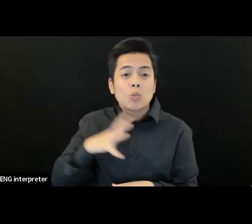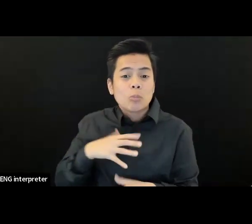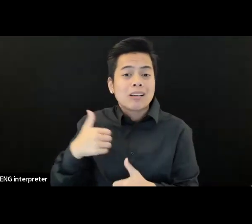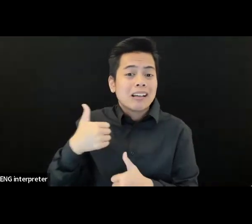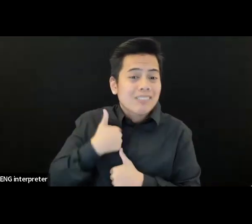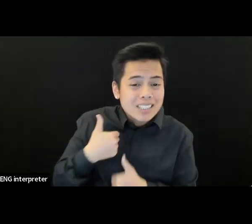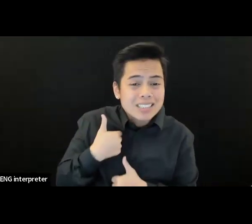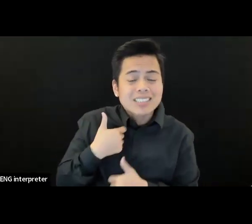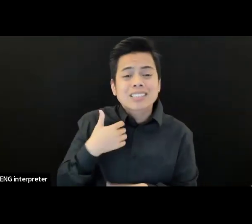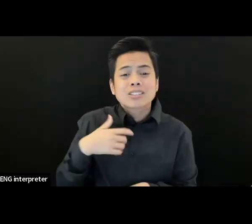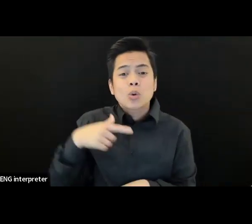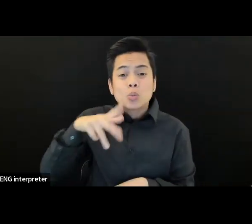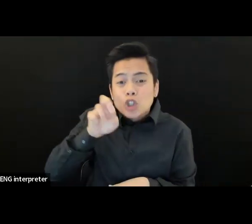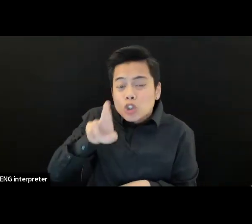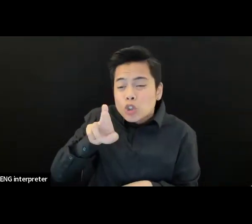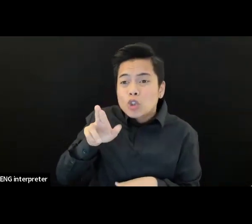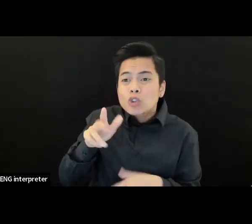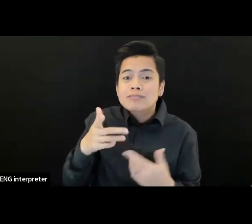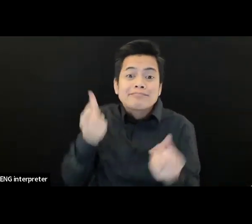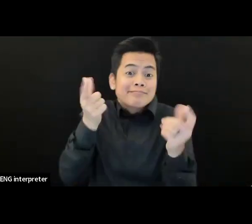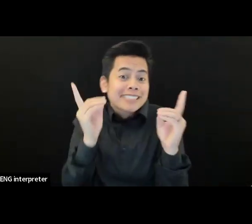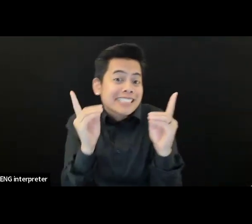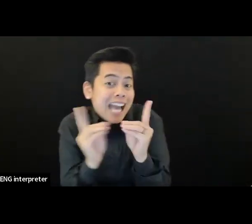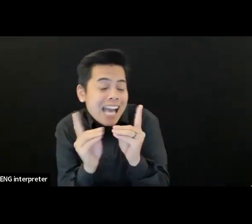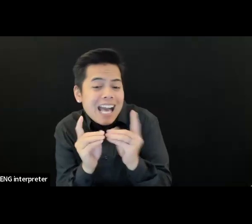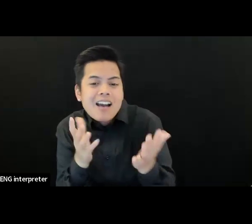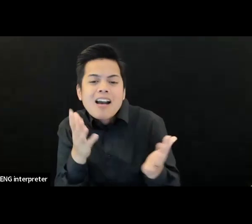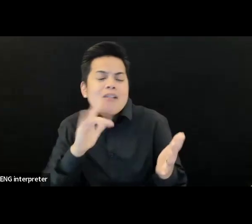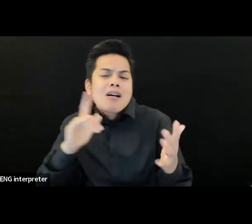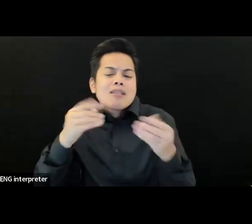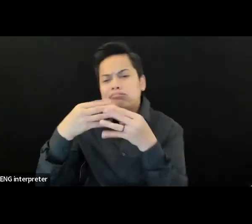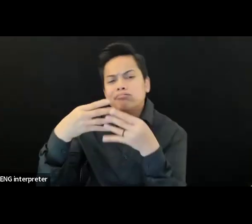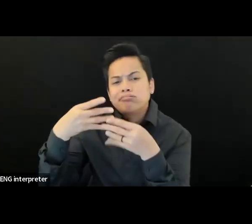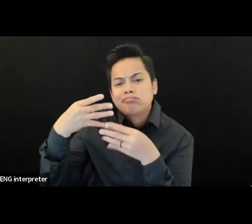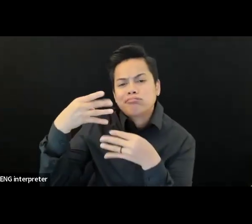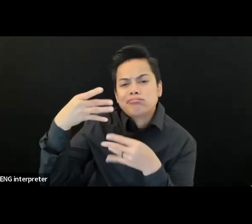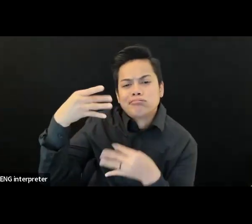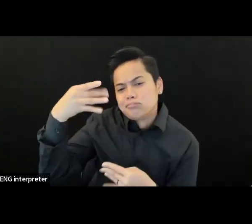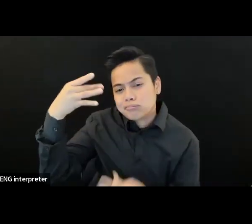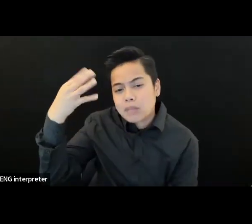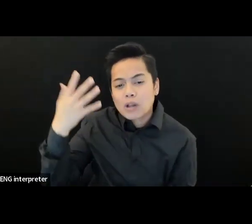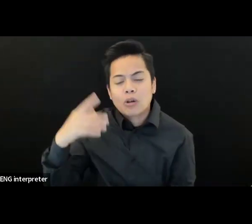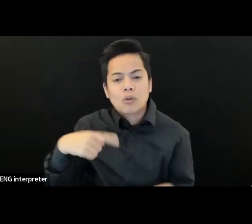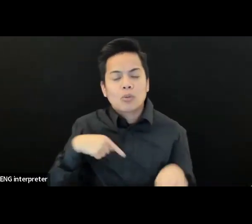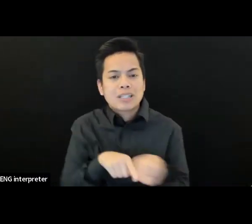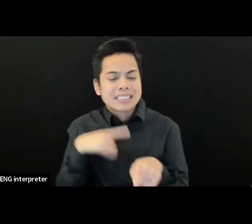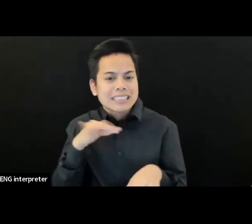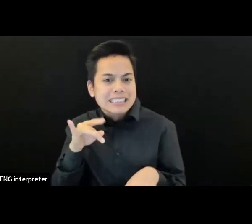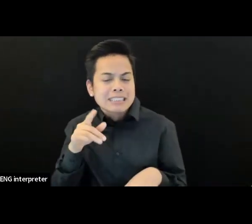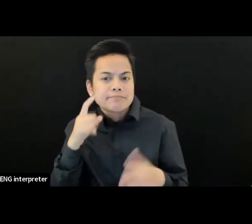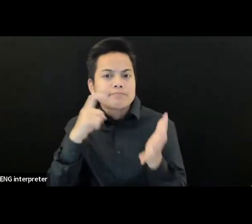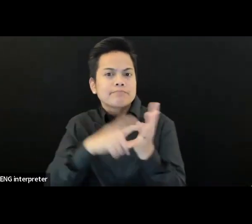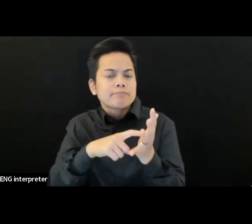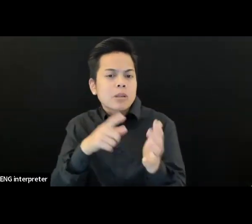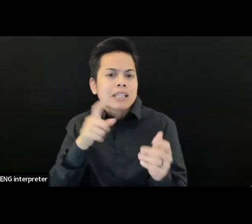We also really heard the need for services and resource referrals. So while we're really focusing